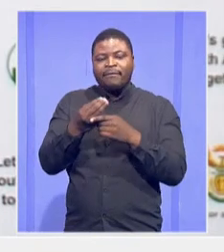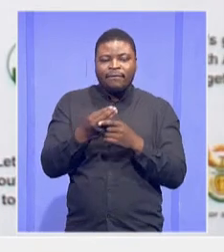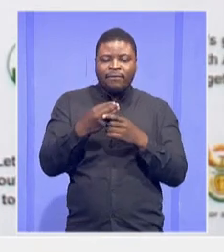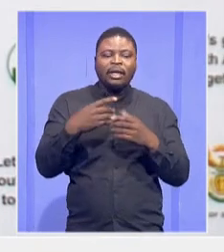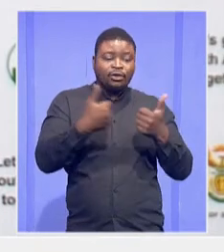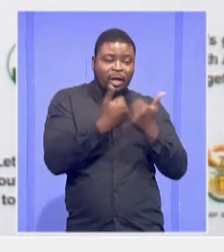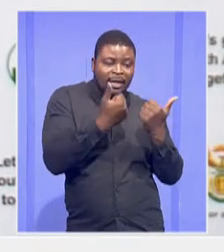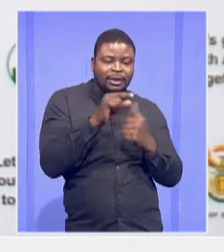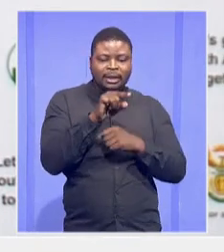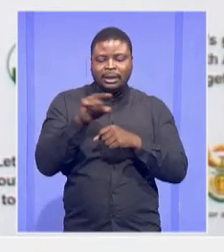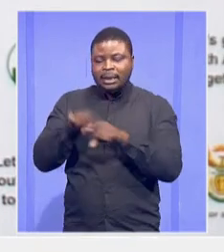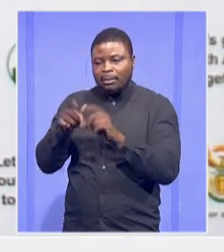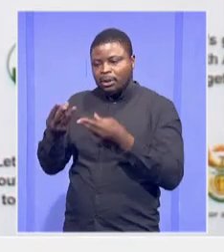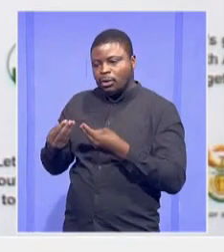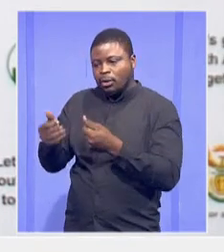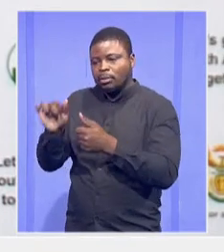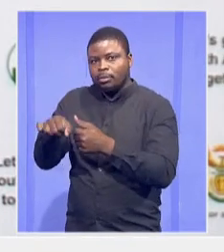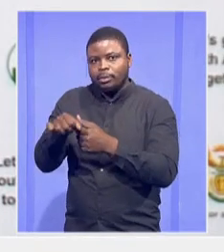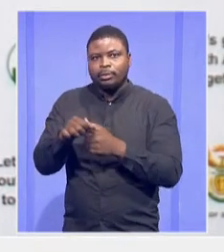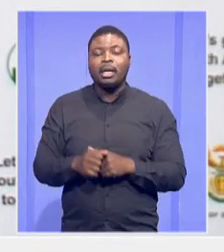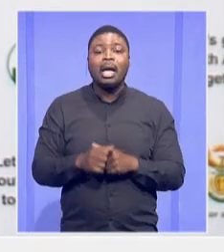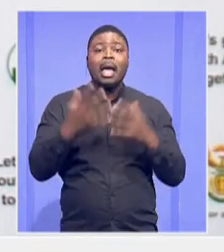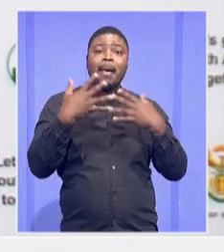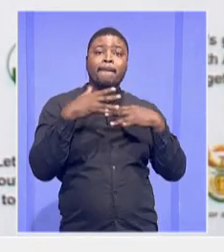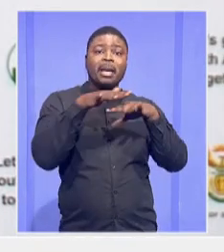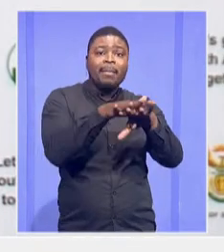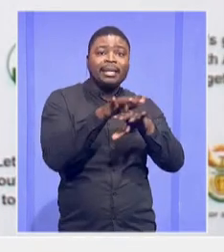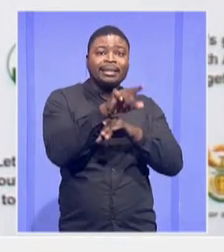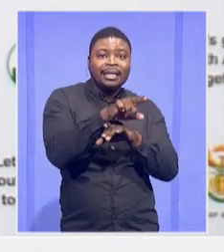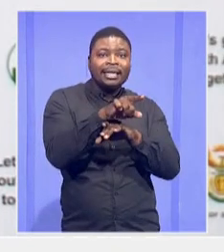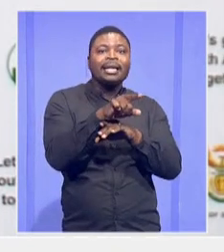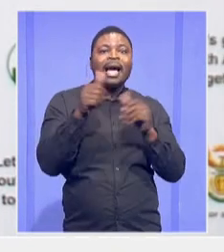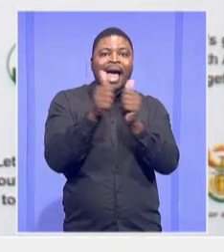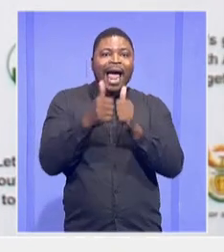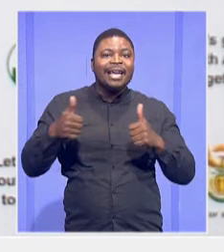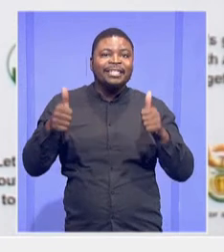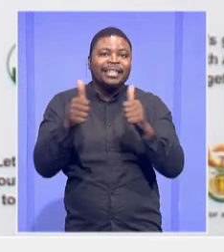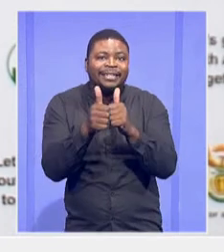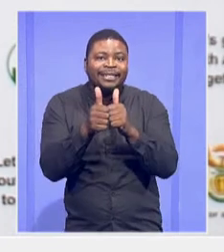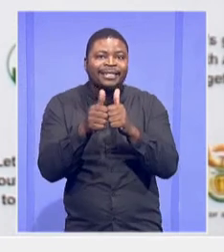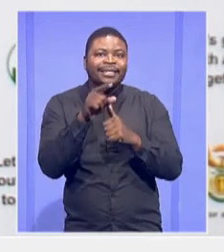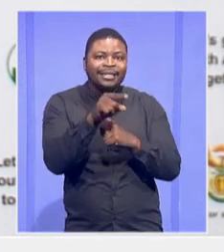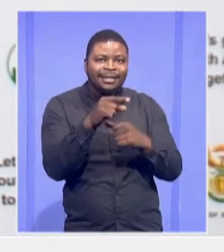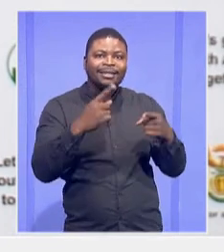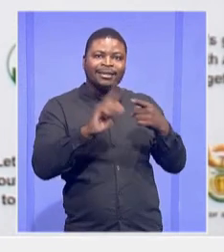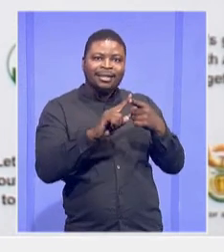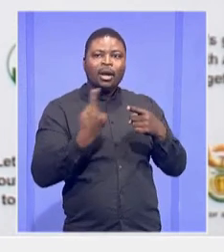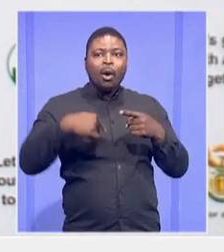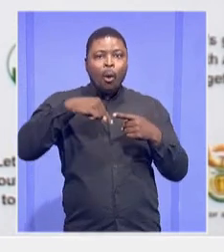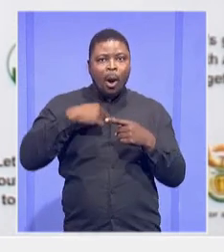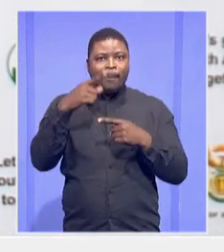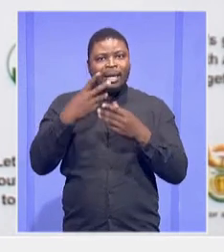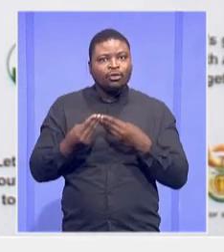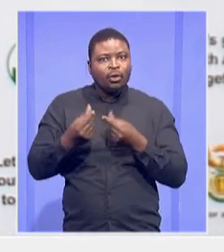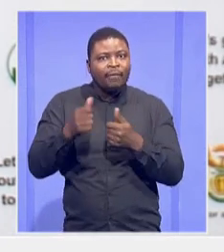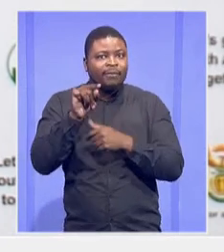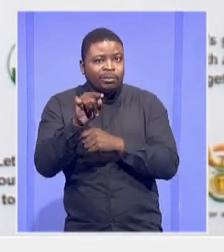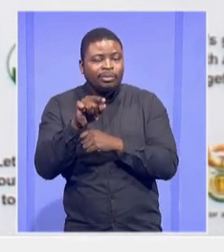We've beyond that. We've gone beyond We've a fact. A project of